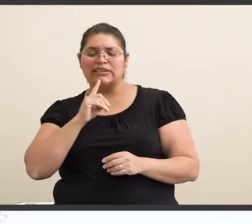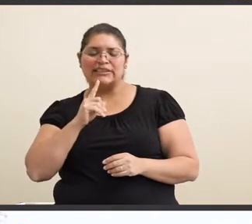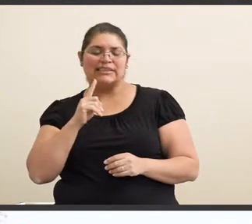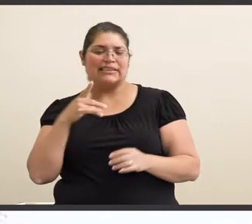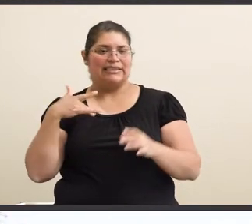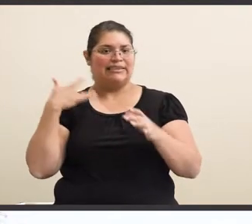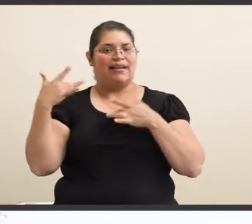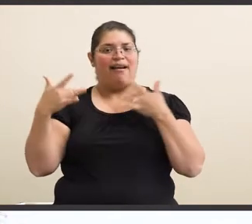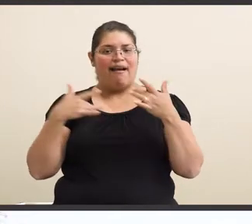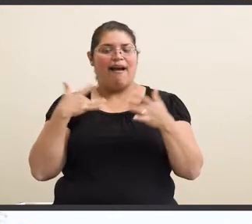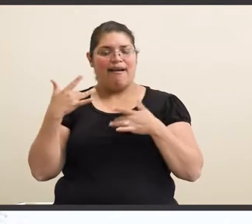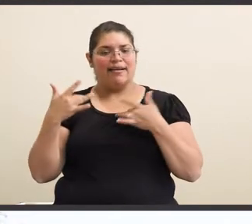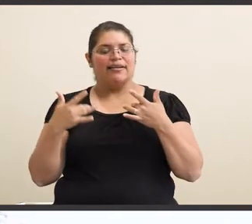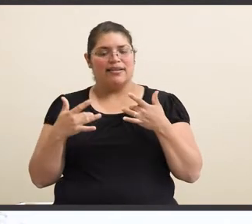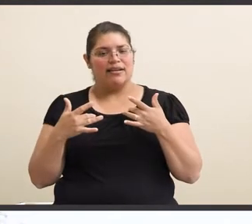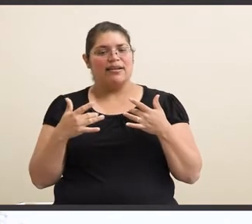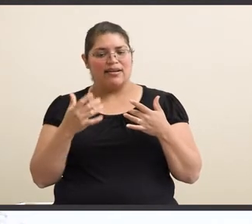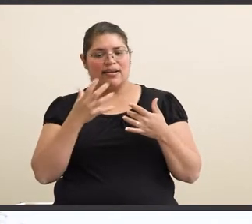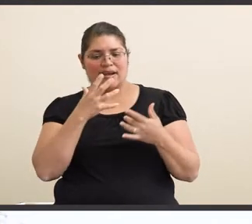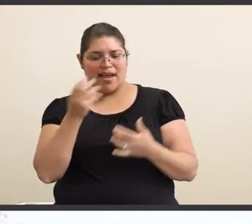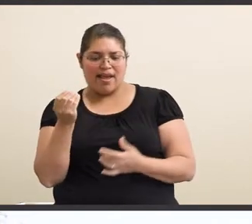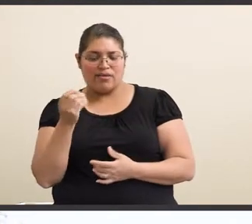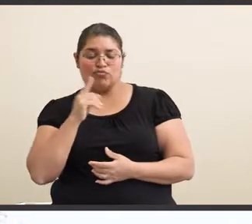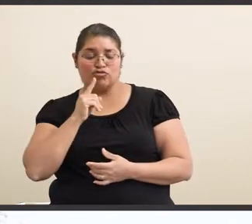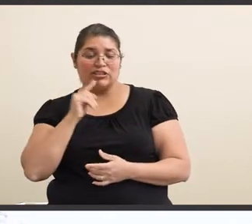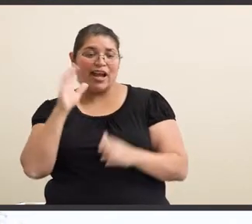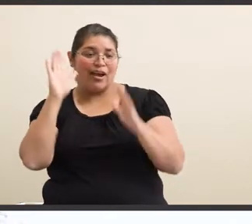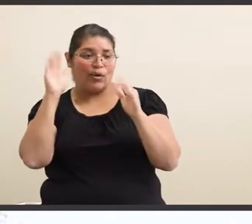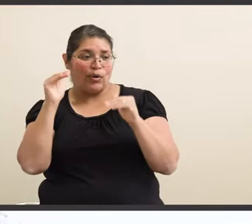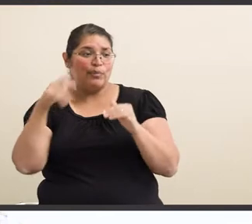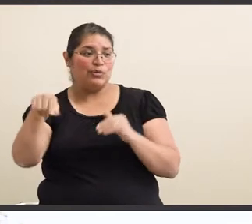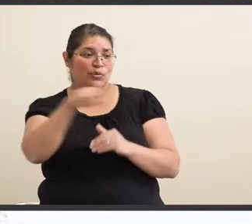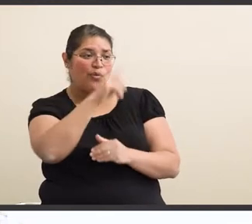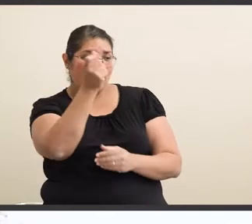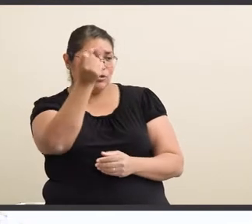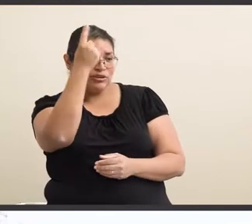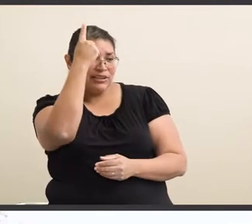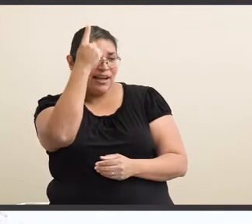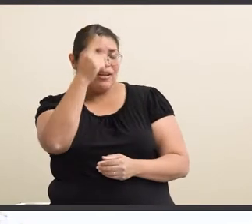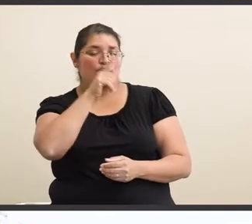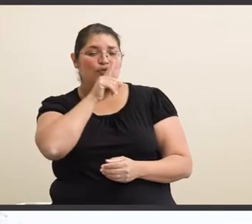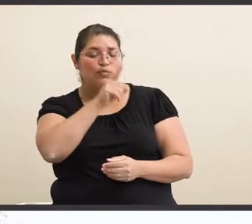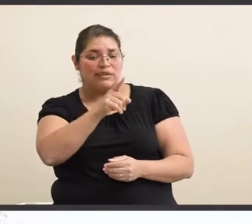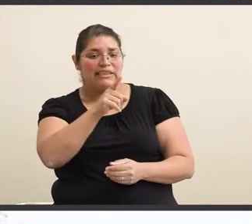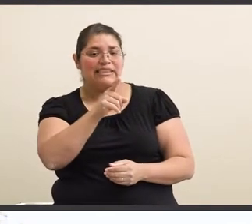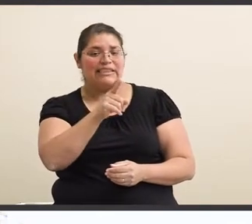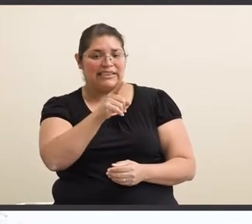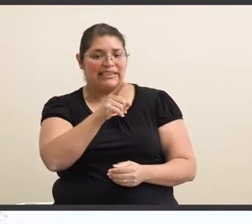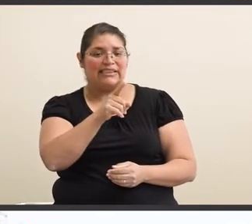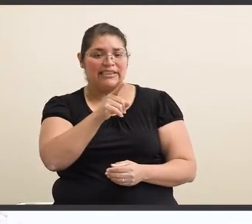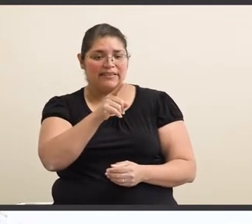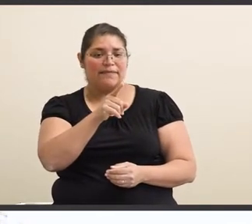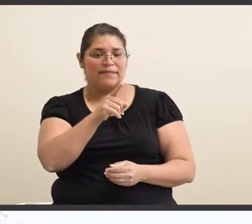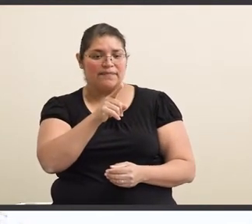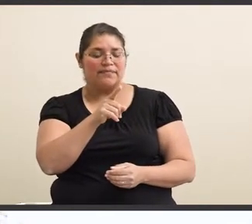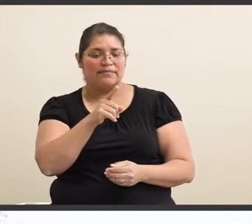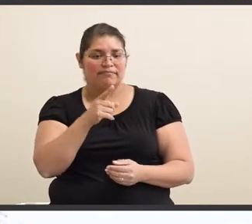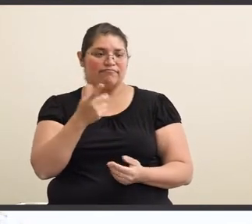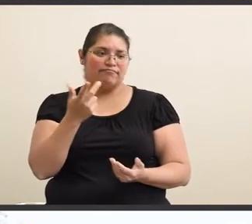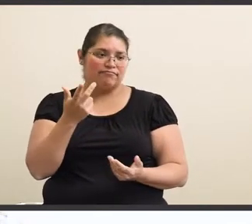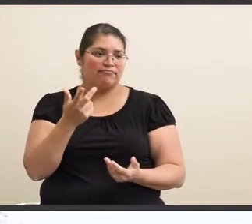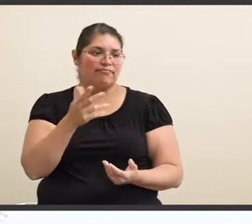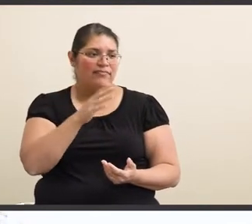super exciting, um, and just, I do hope that y'all understand and really, uh, pat yourself